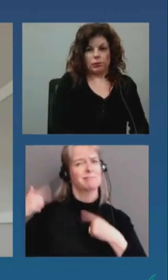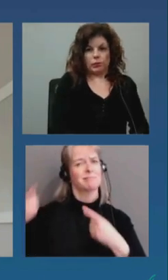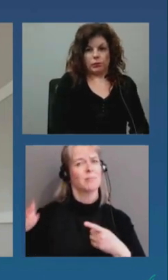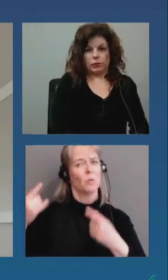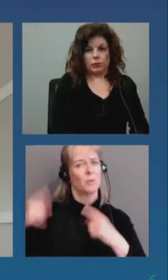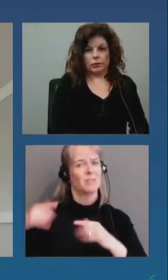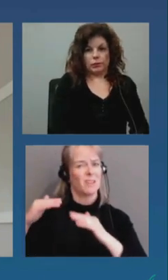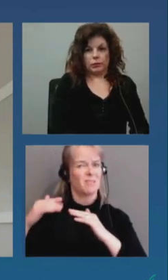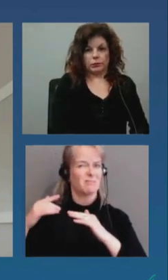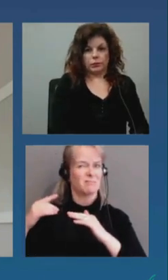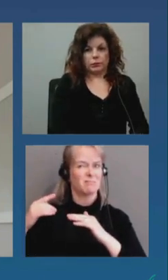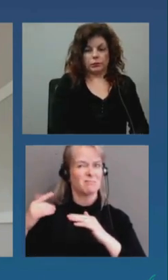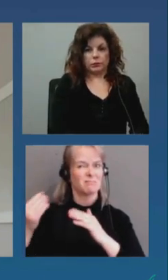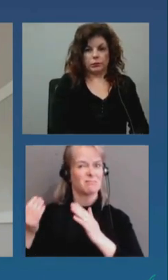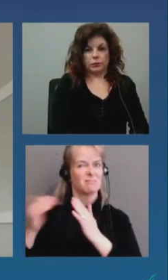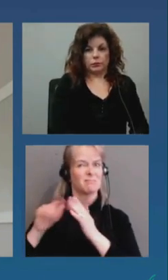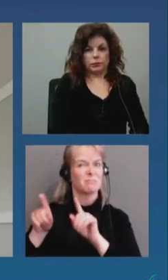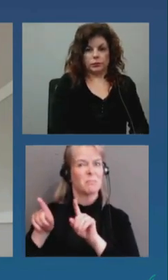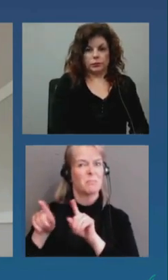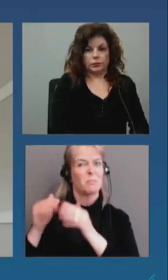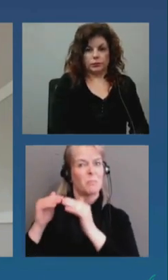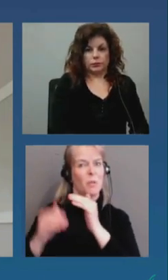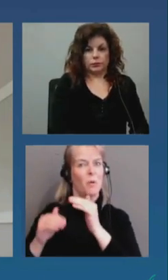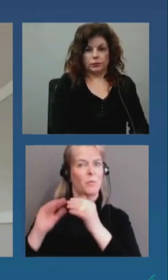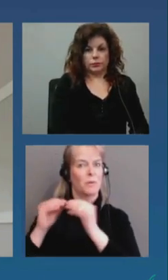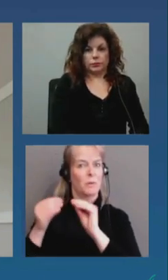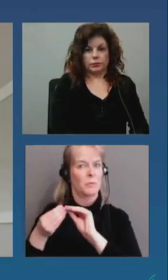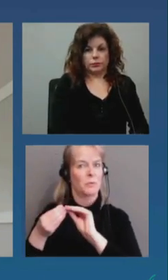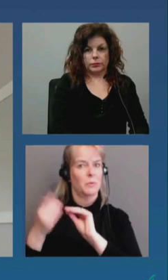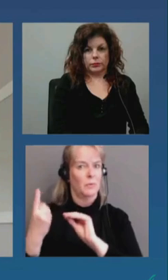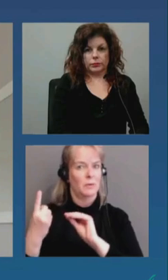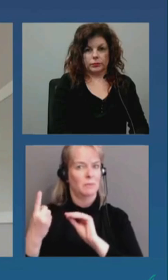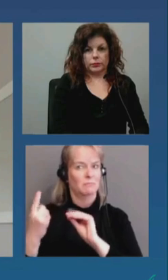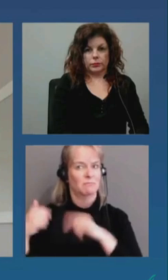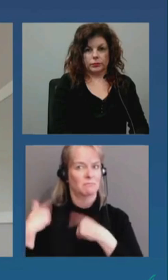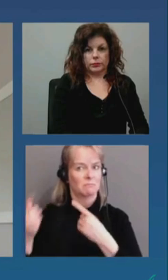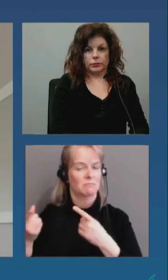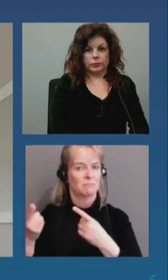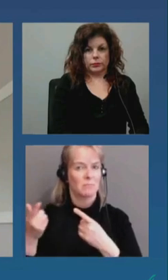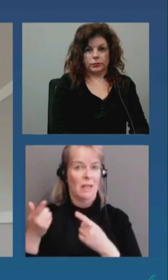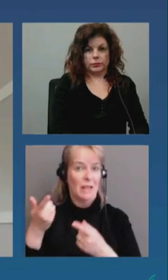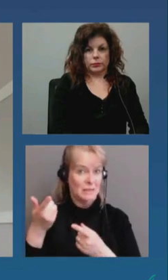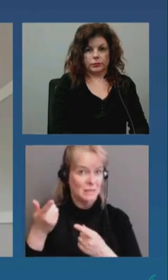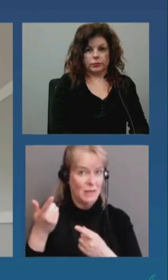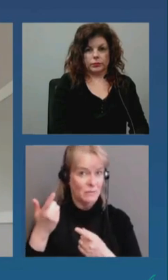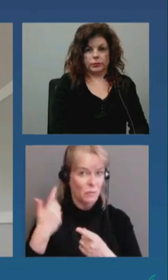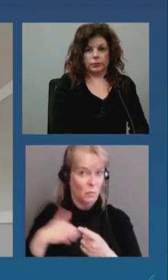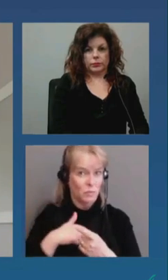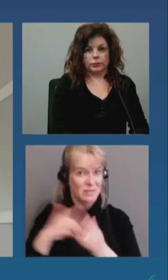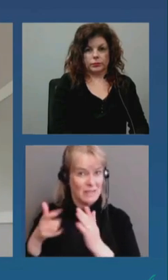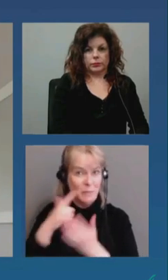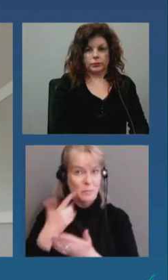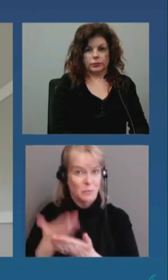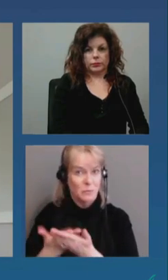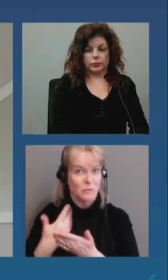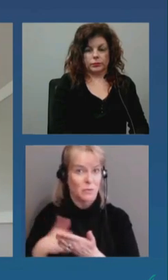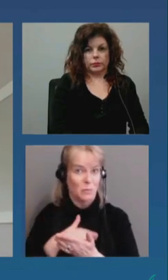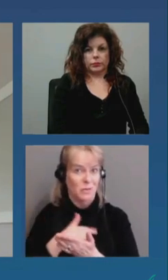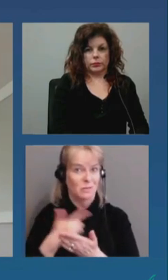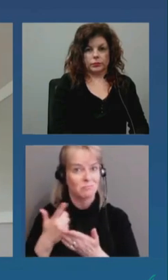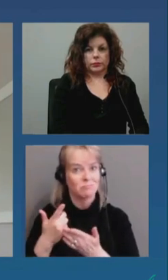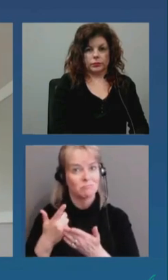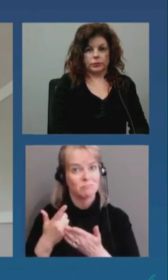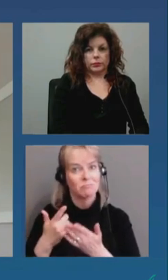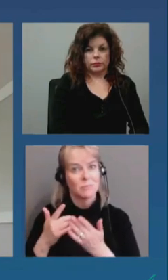again, similar to the question that was asked earlier, what Dr. Atchess makes of whether we've turned the curve and what might be contributing to